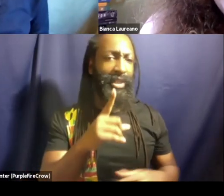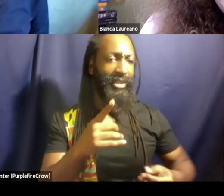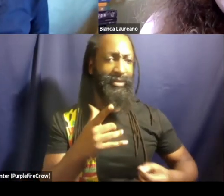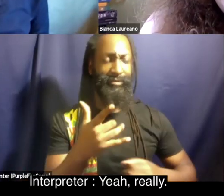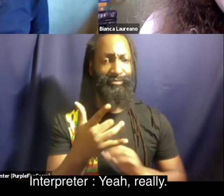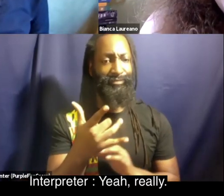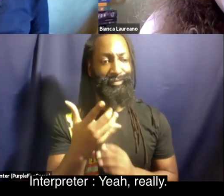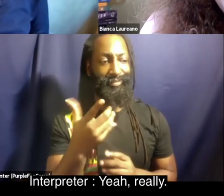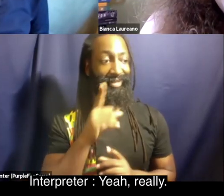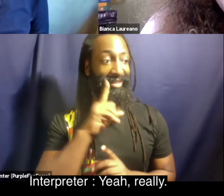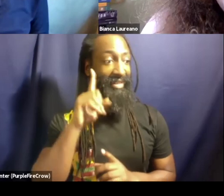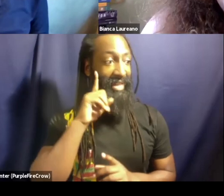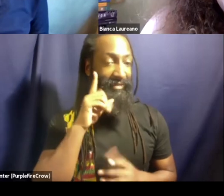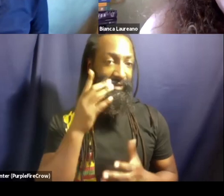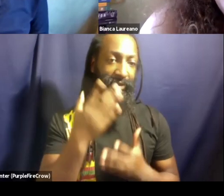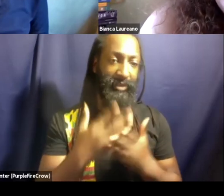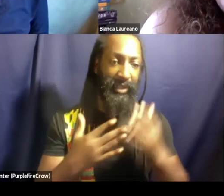you know really